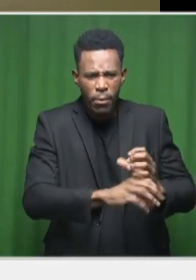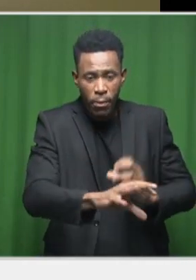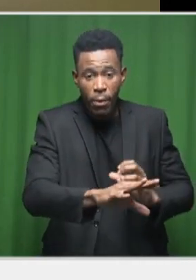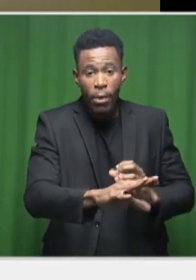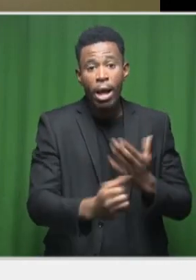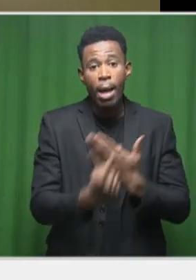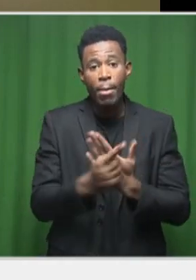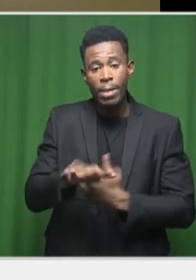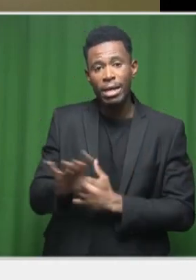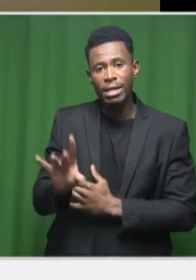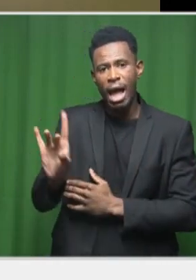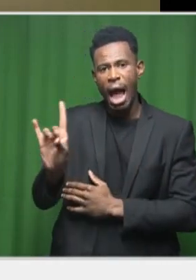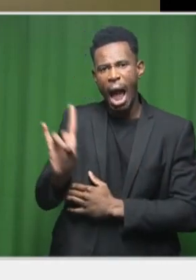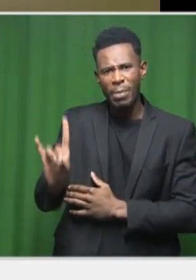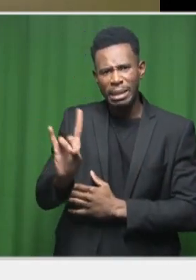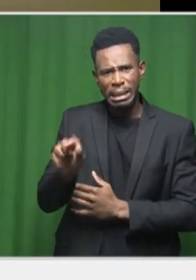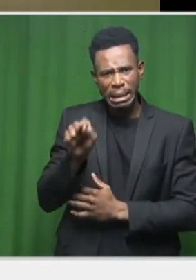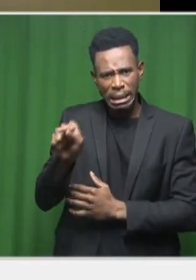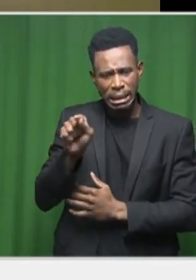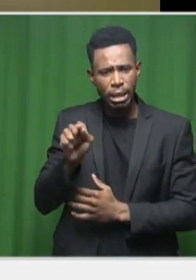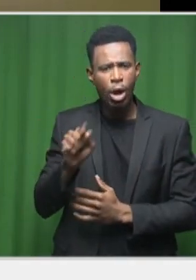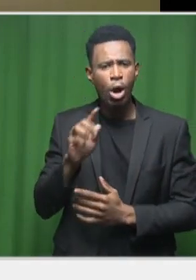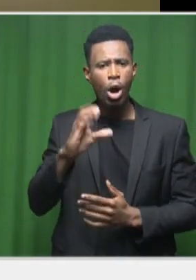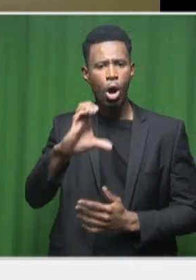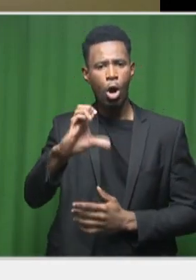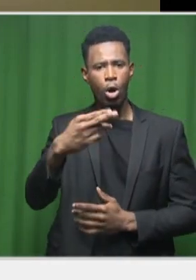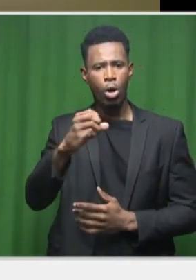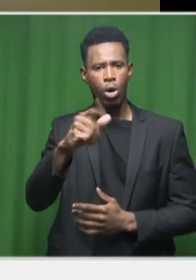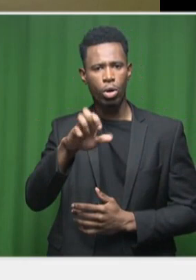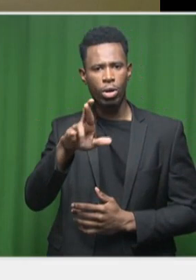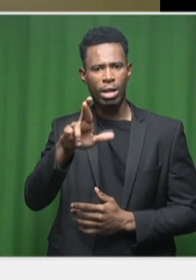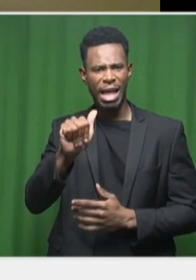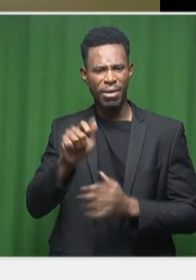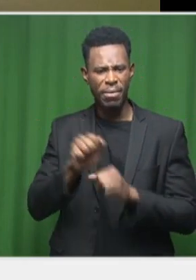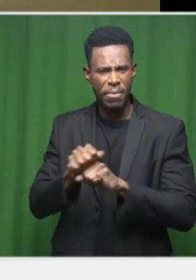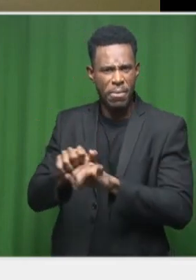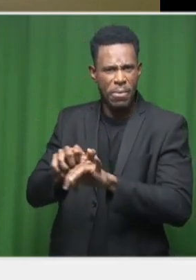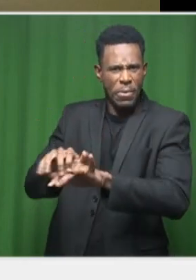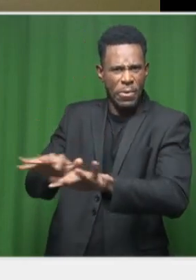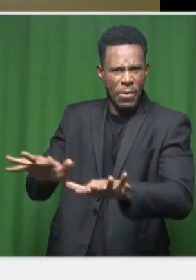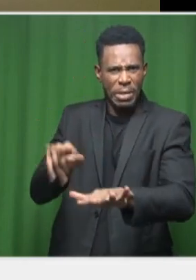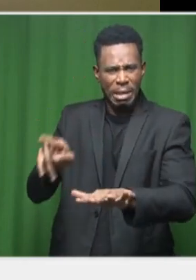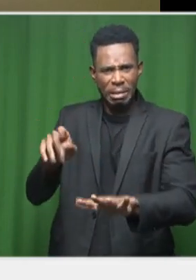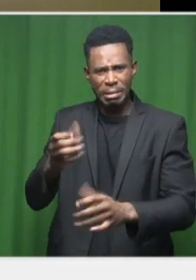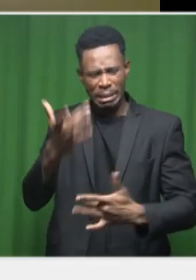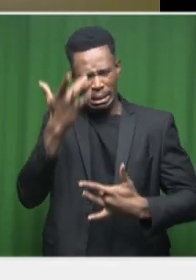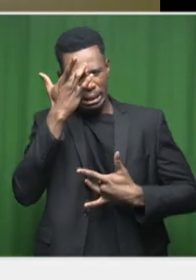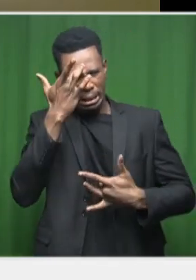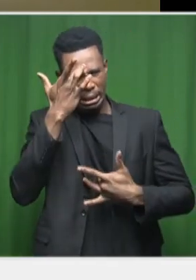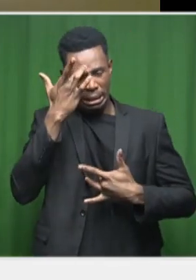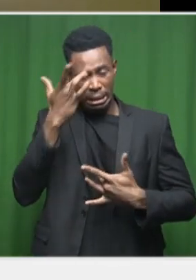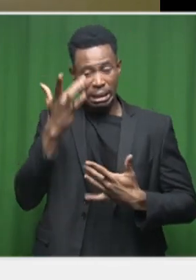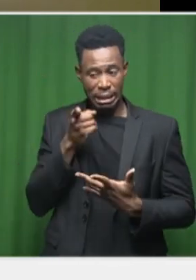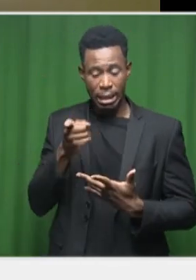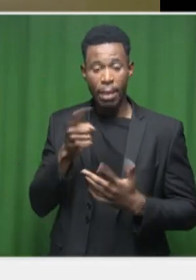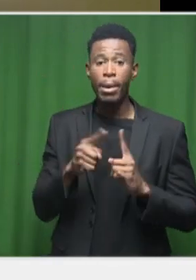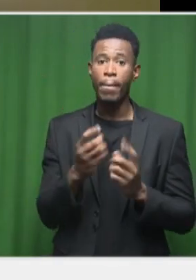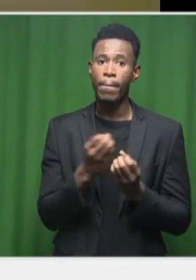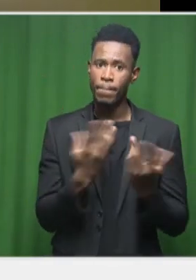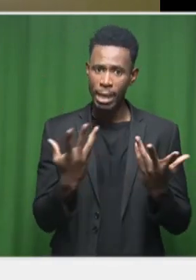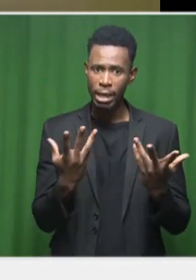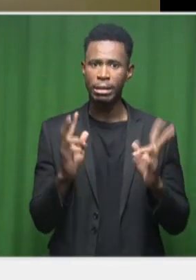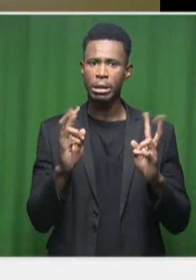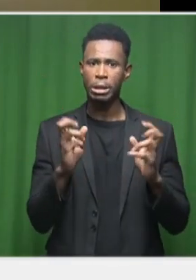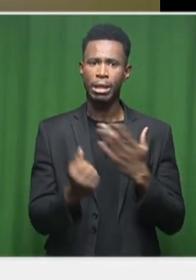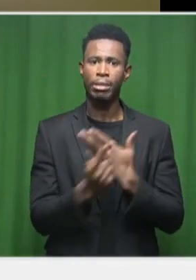-Scroll, that's a very good example. However, there are many sewage pollution examples right across the country.